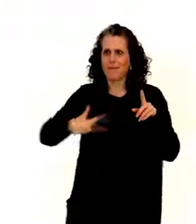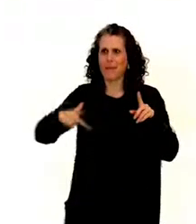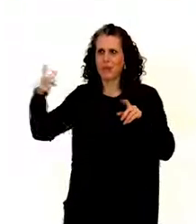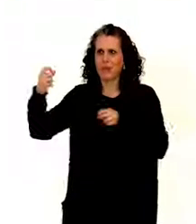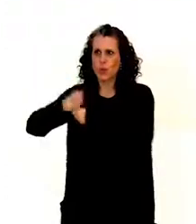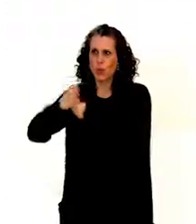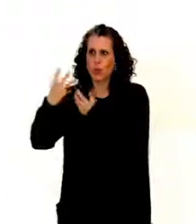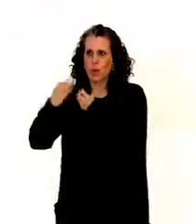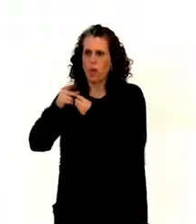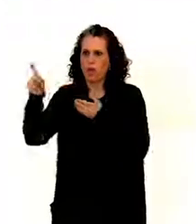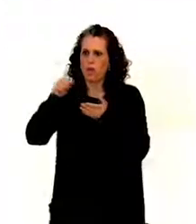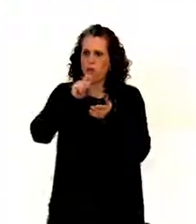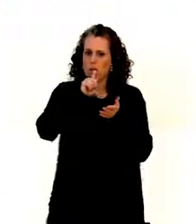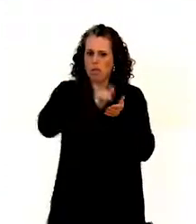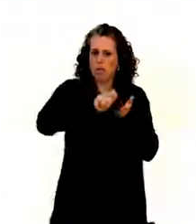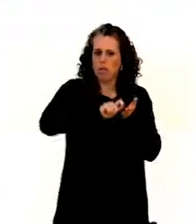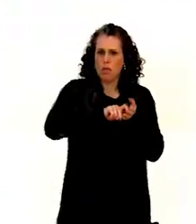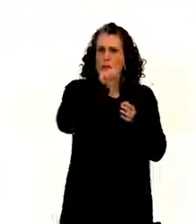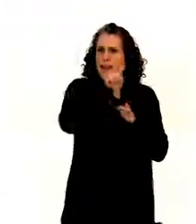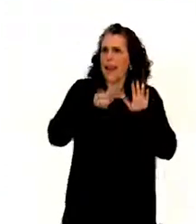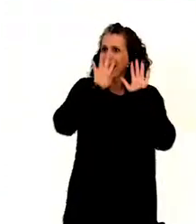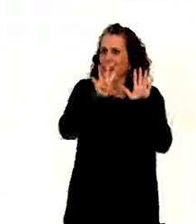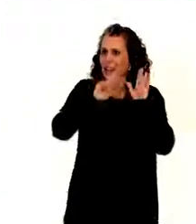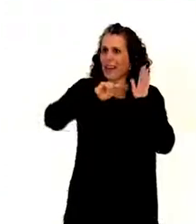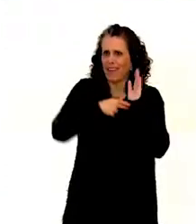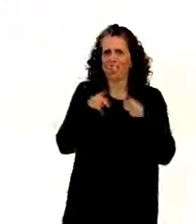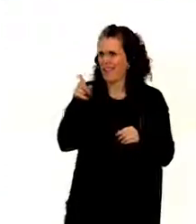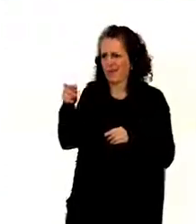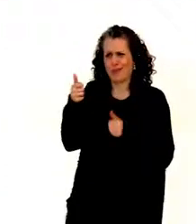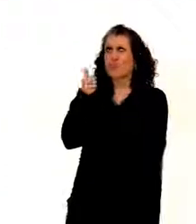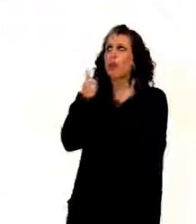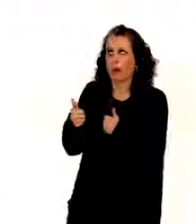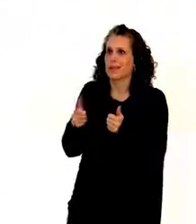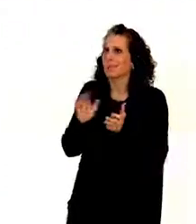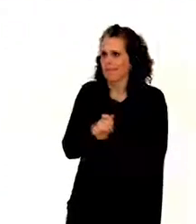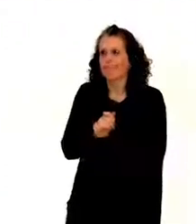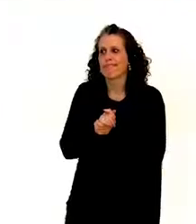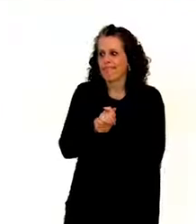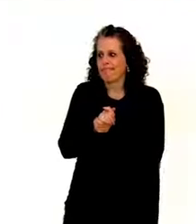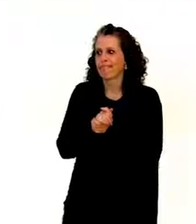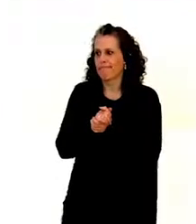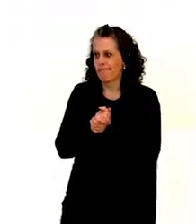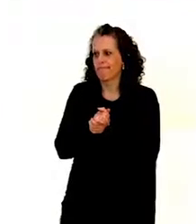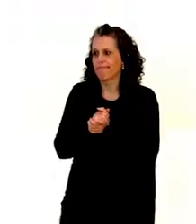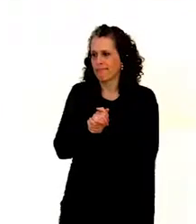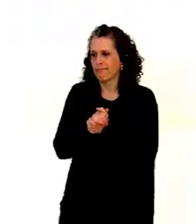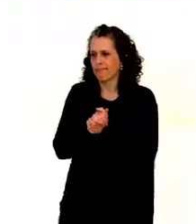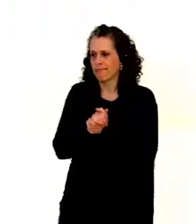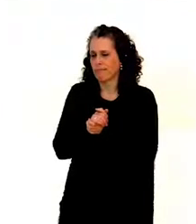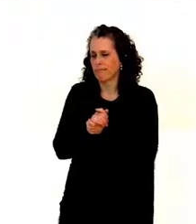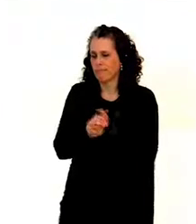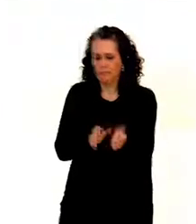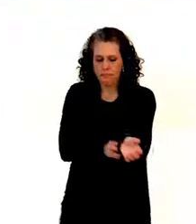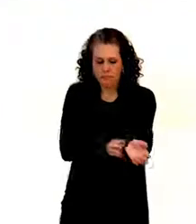that article 19 soul of the convention. And of course, he was very right about it. So when practically, of course,